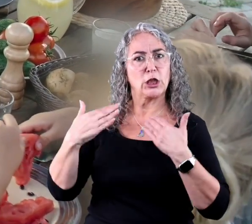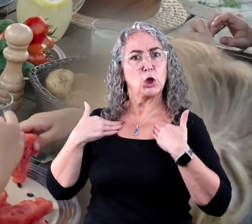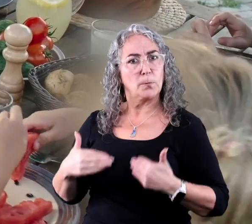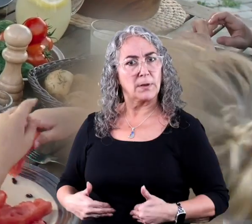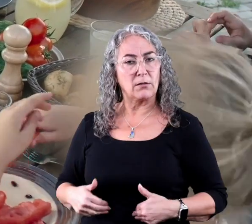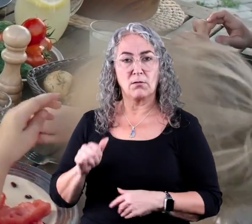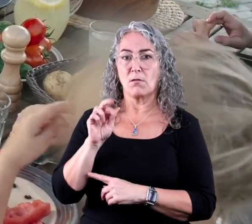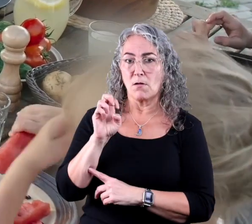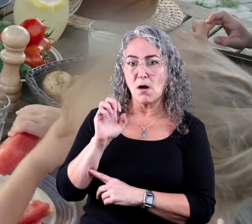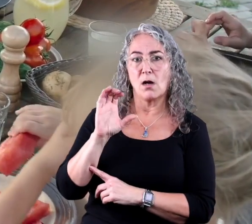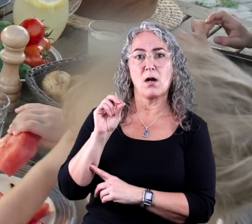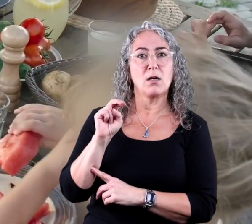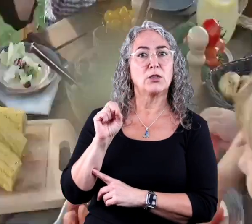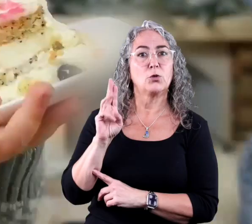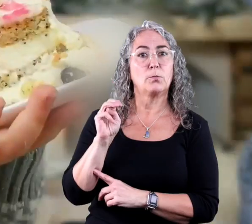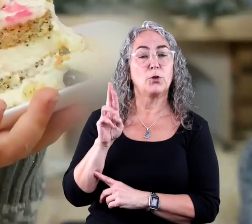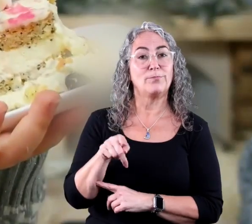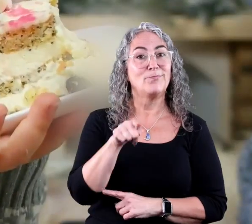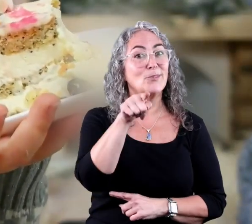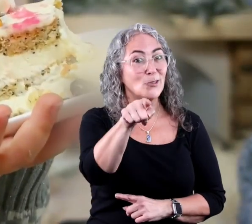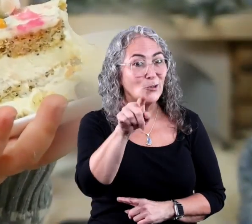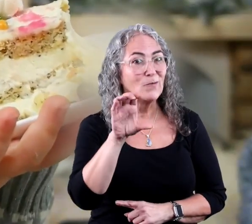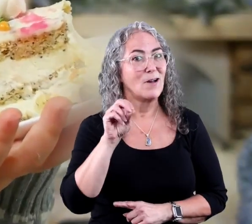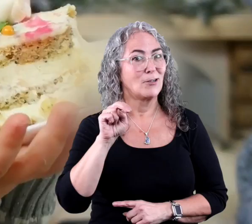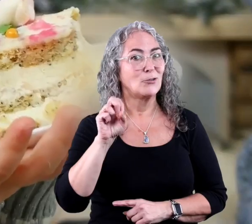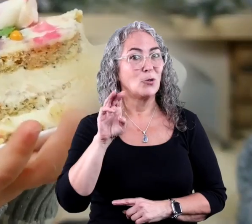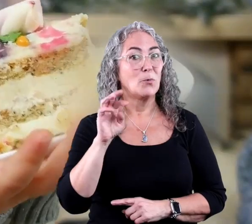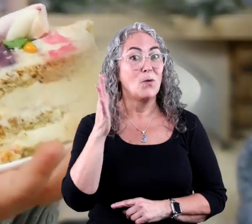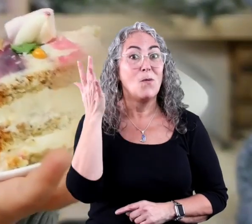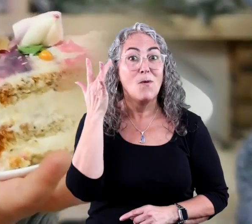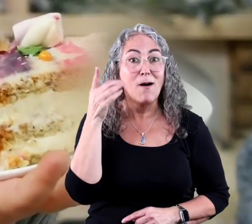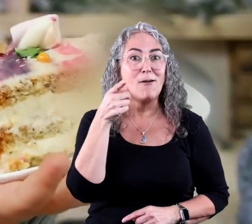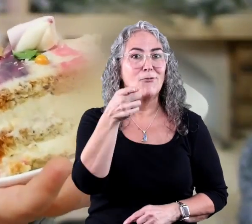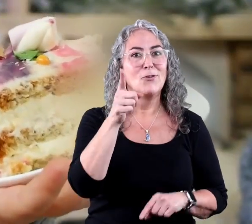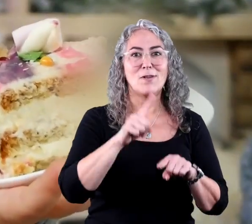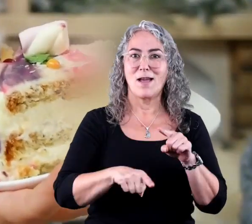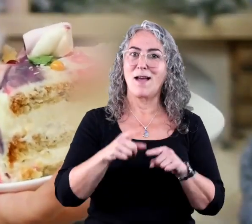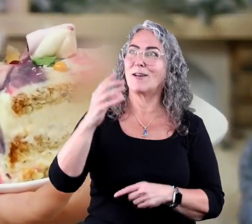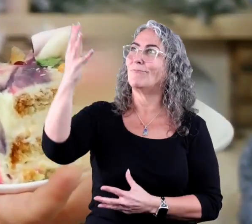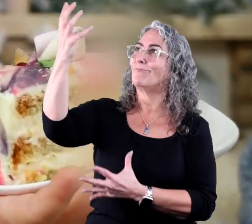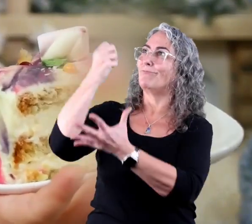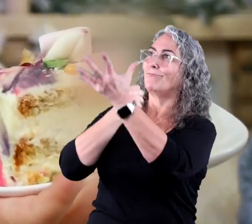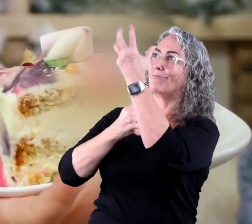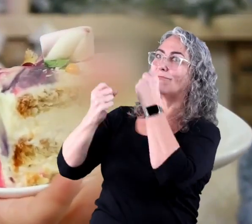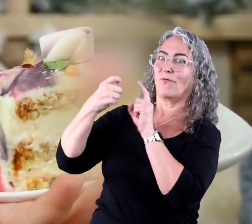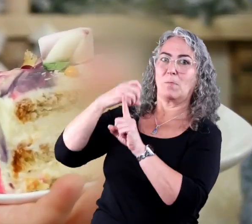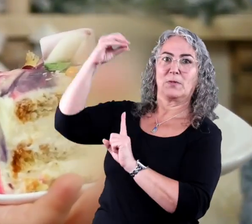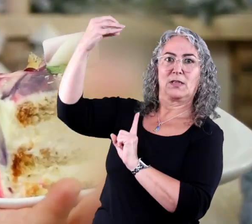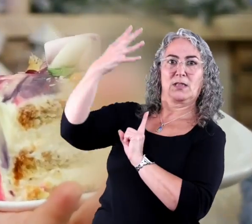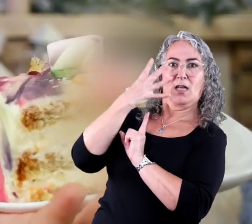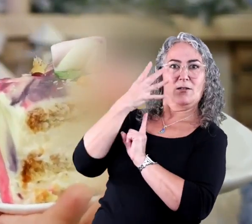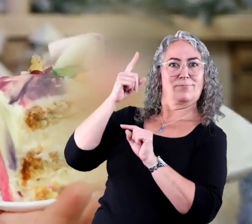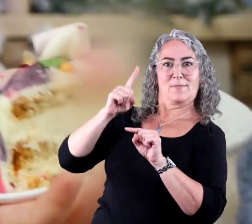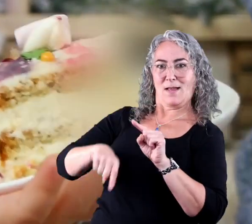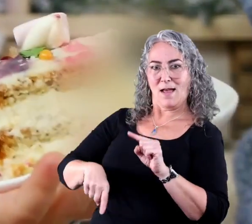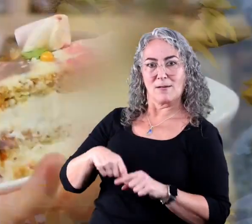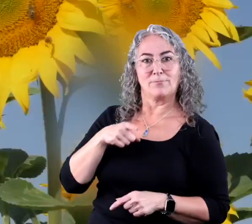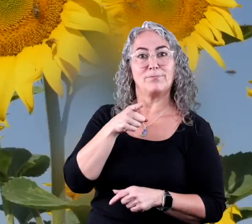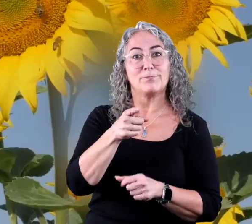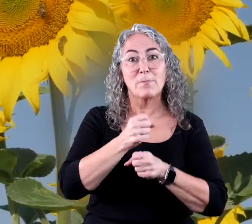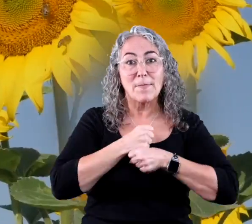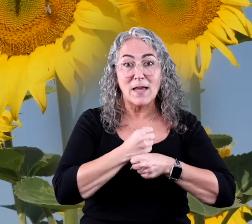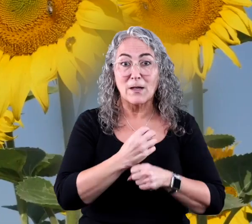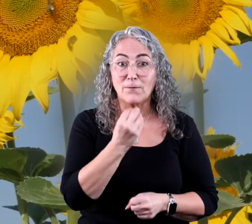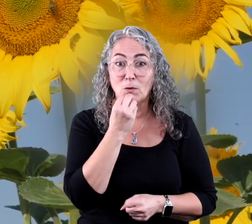humans, are consumers. You are a consumer because you cannot use the sun's energy to make food for your own body